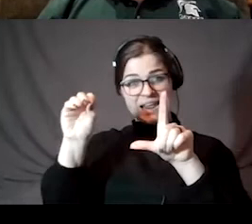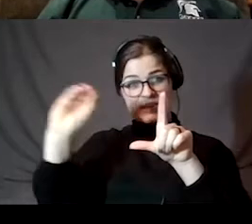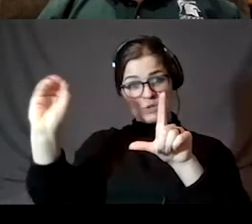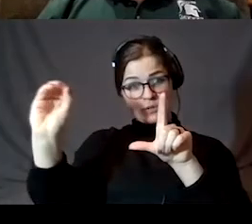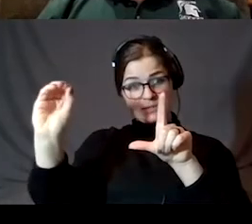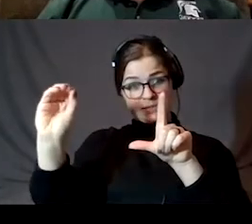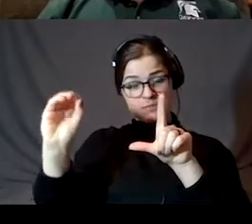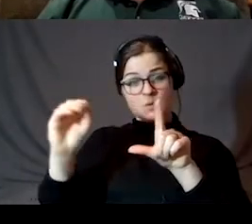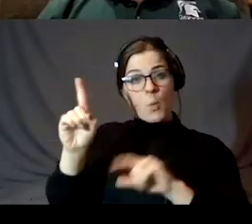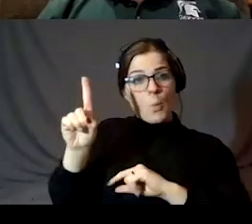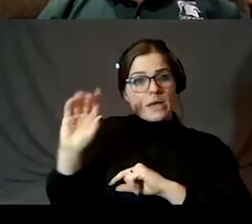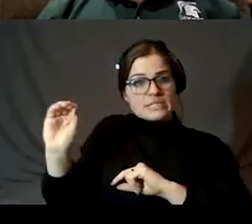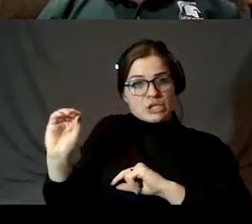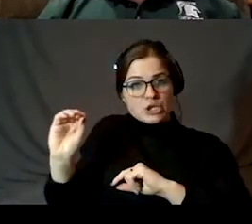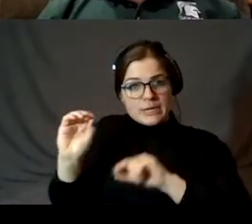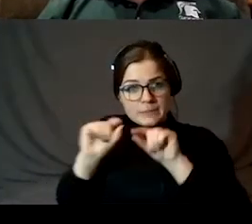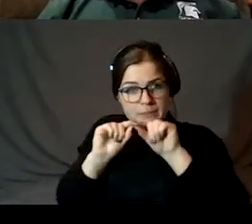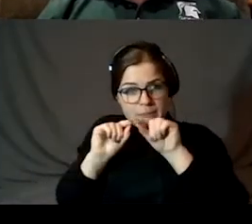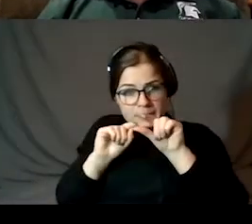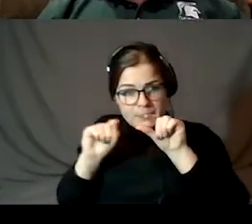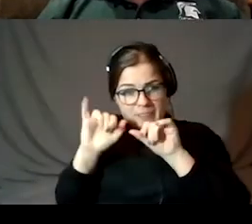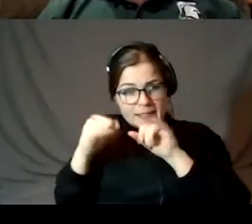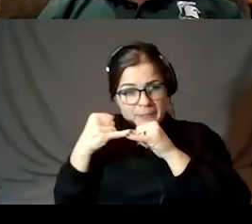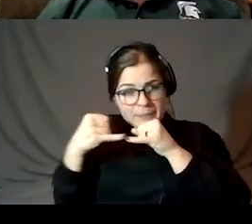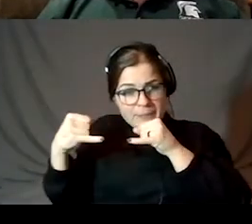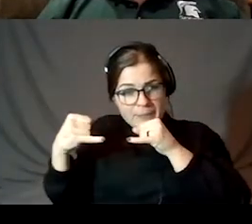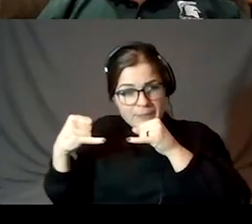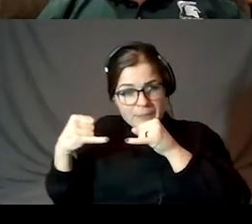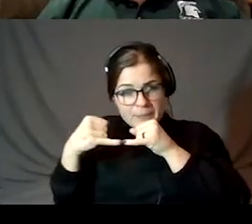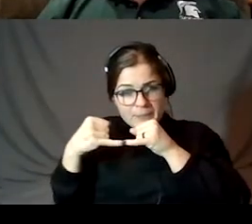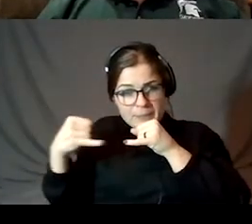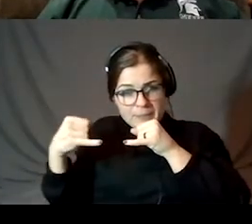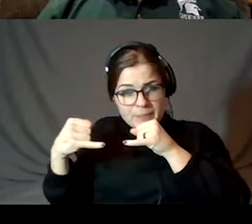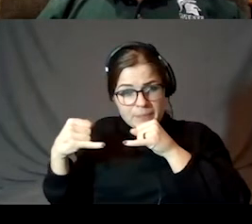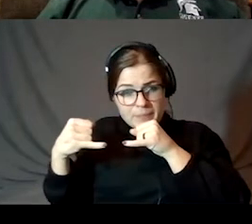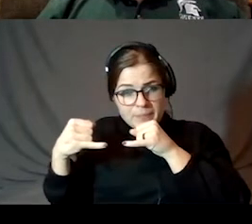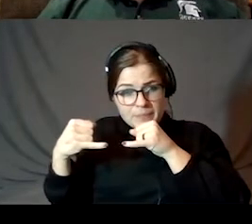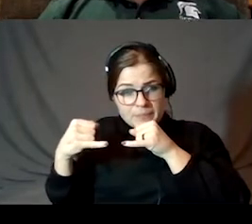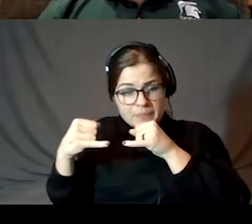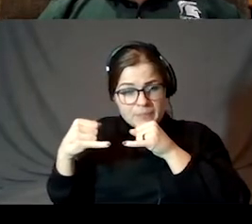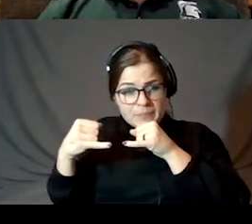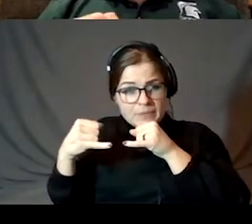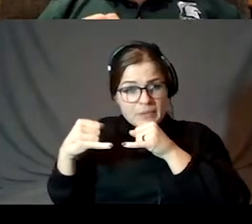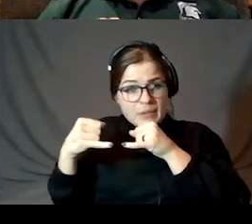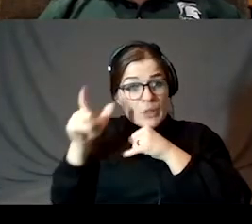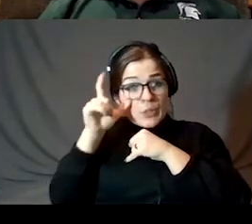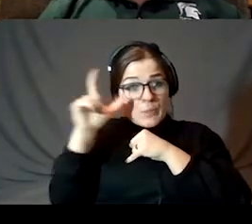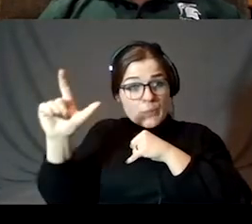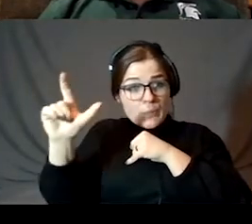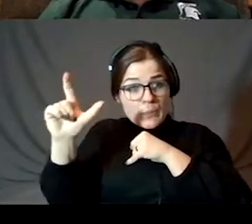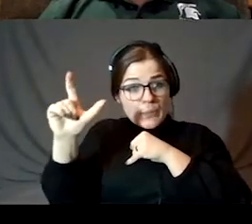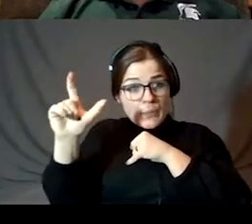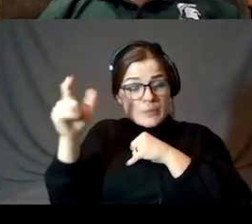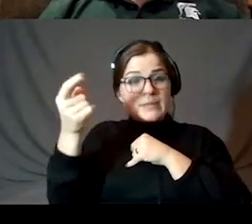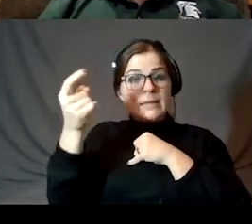one space between these two lines. The moon is a little